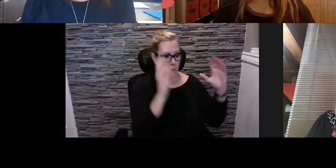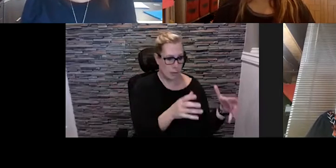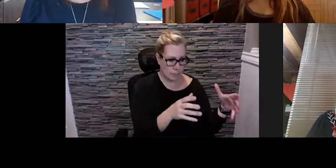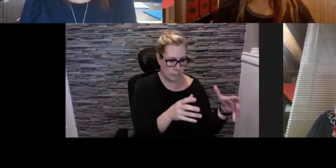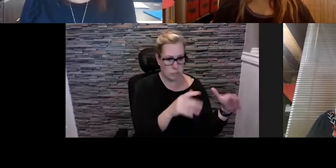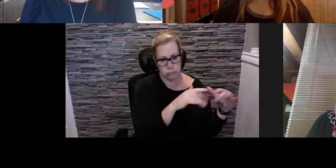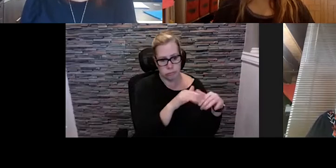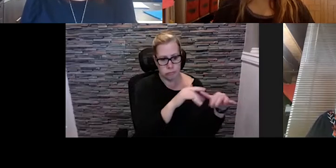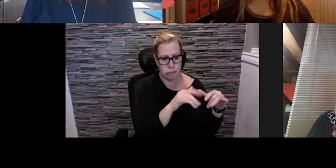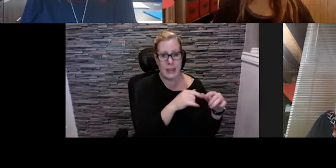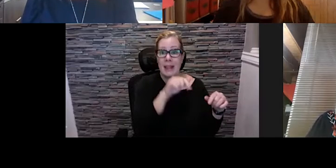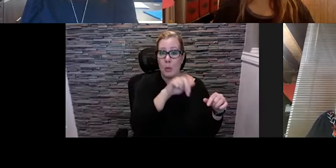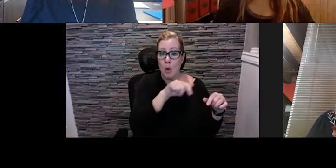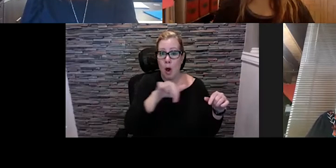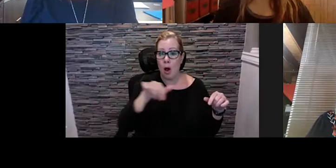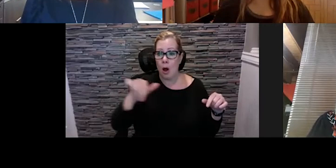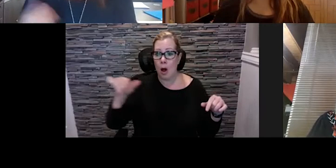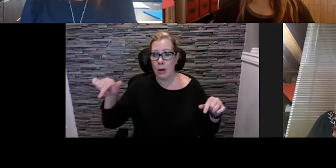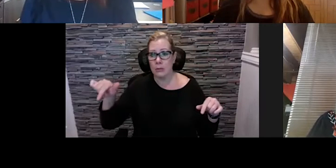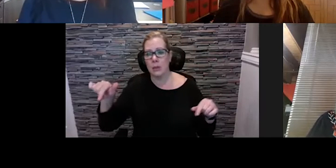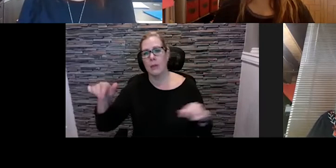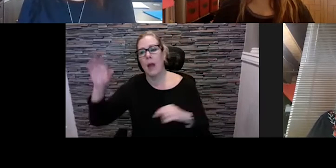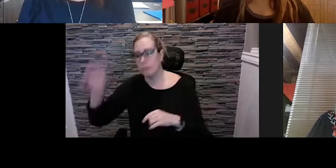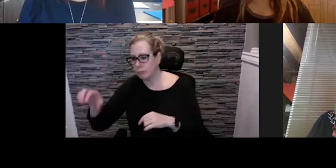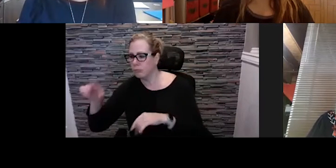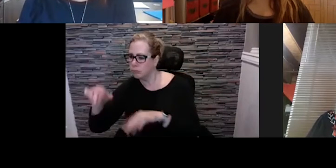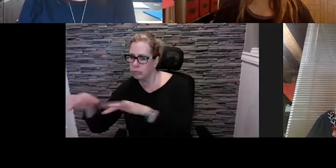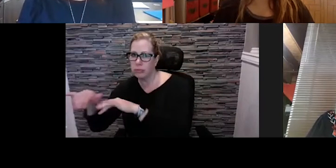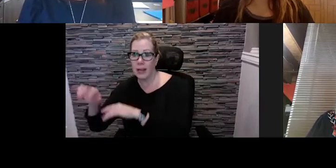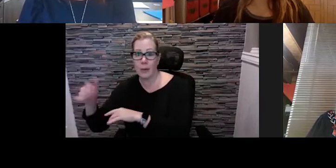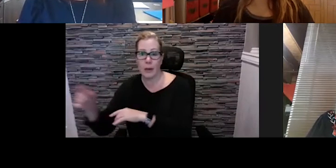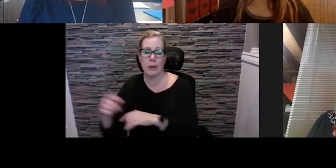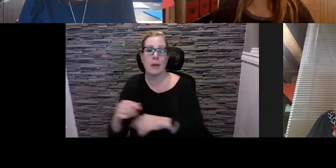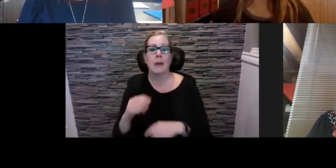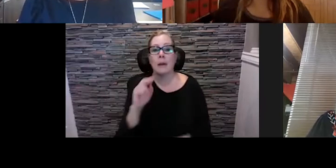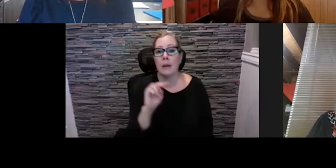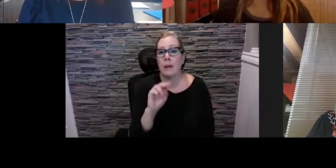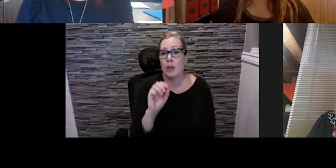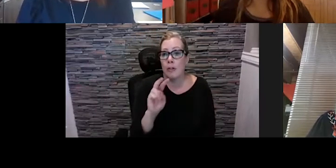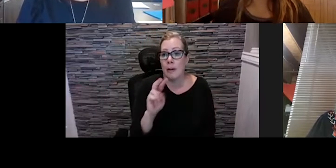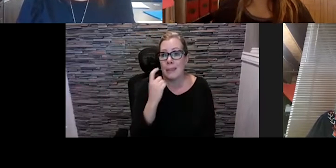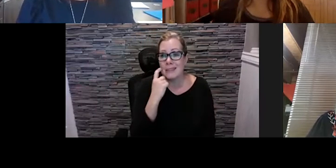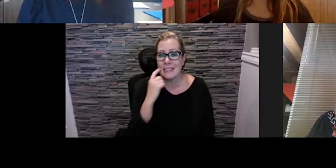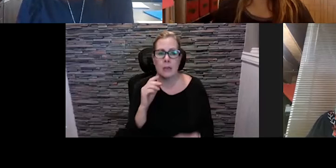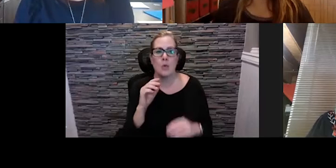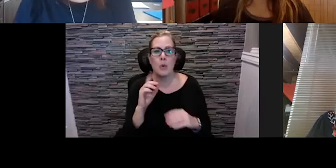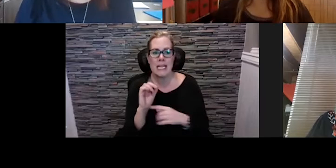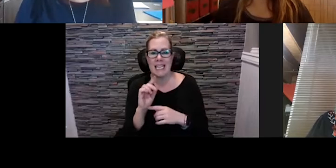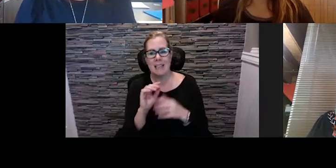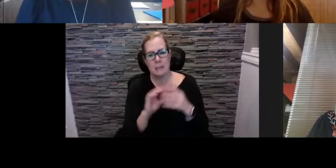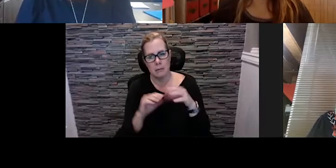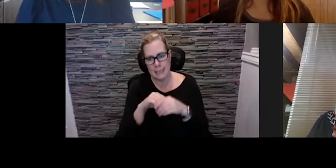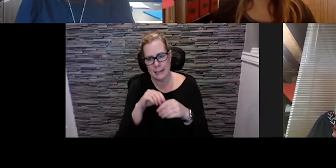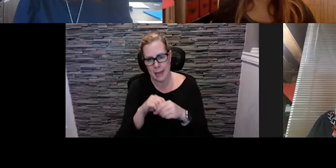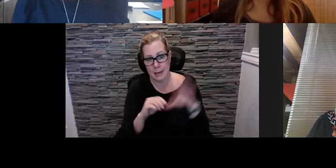outside and it worked really well. And then we moved indoors for the month of November and found in Inglewood and they exist